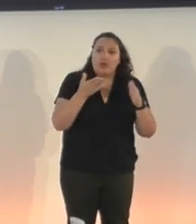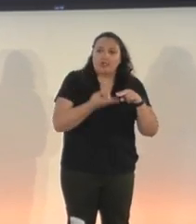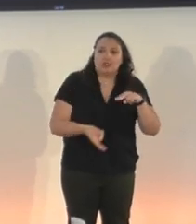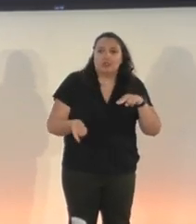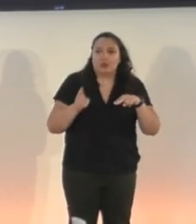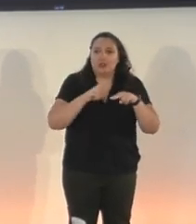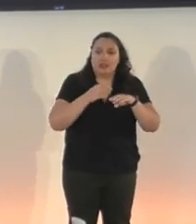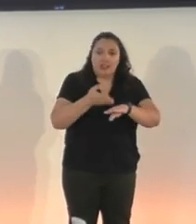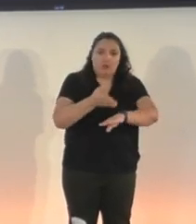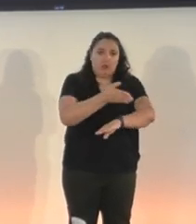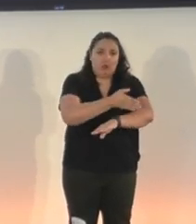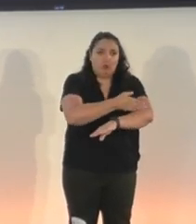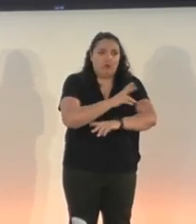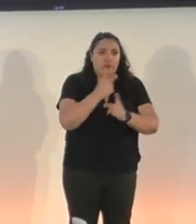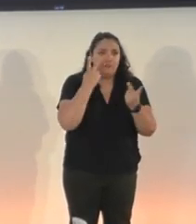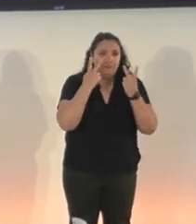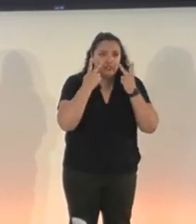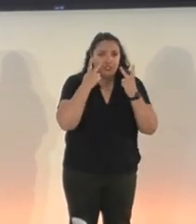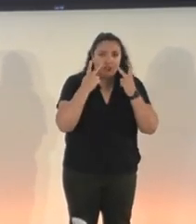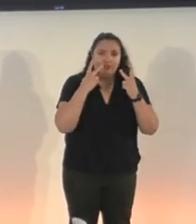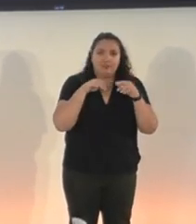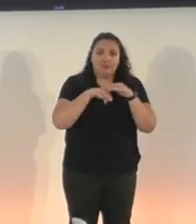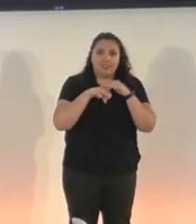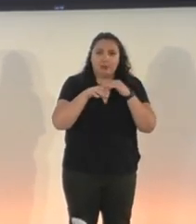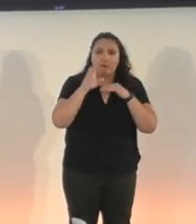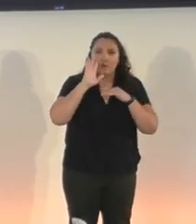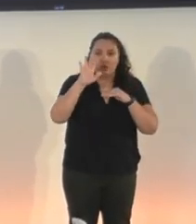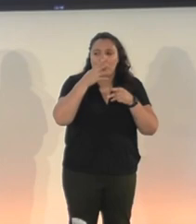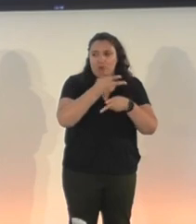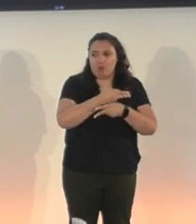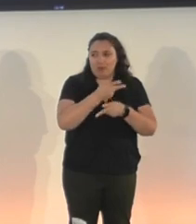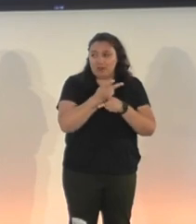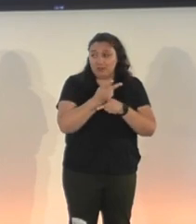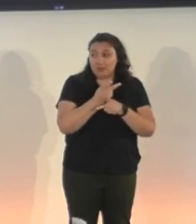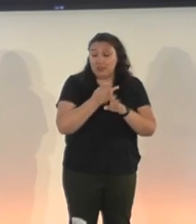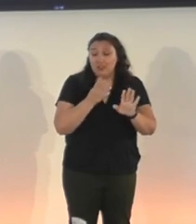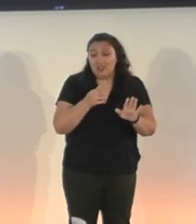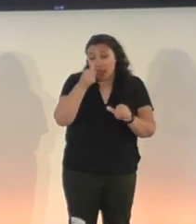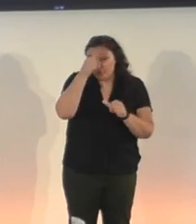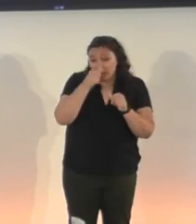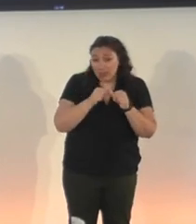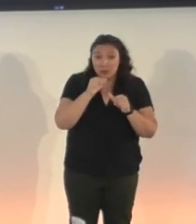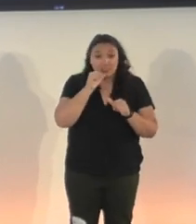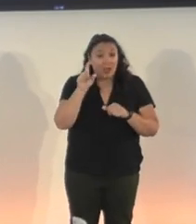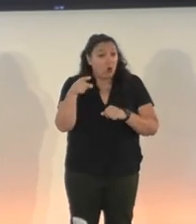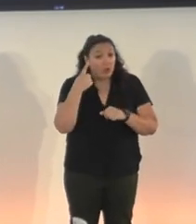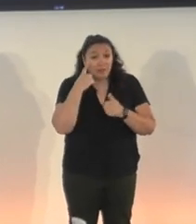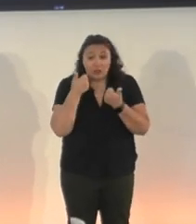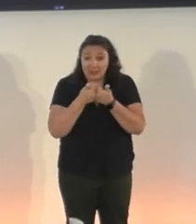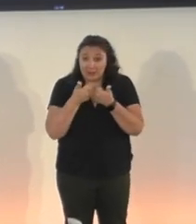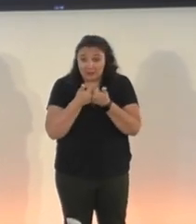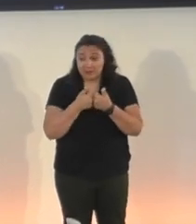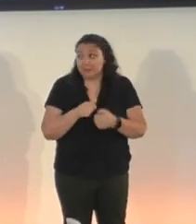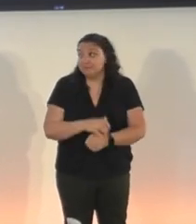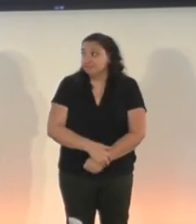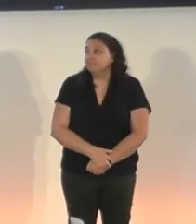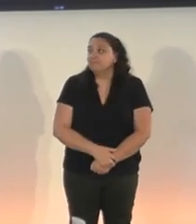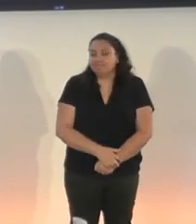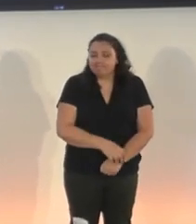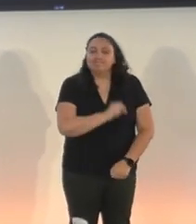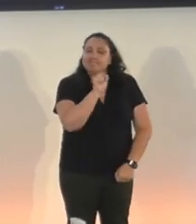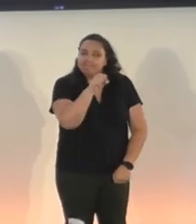vision accessibility in your products. And remember, this doesn't have to be for just games. Exactly.